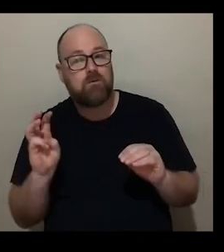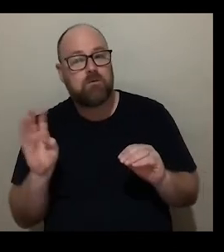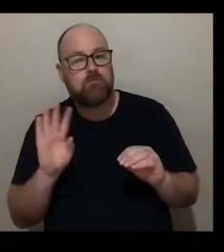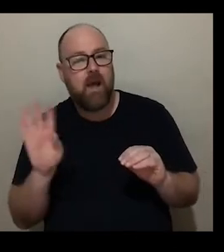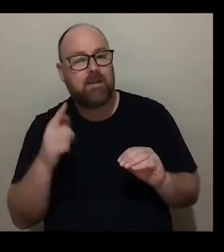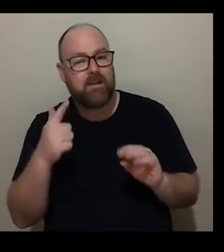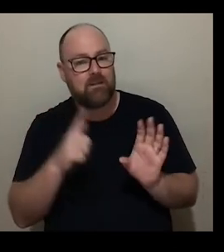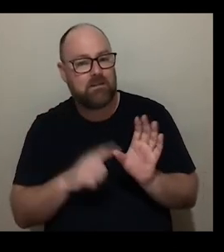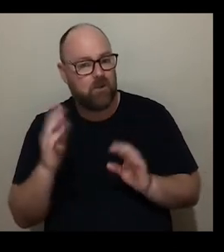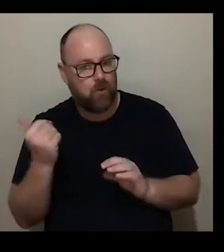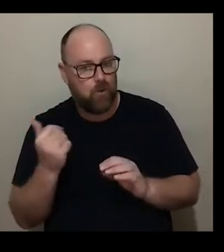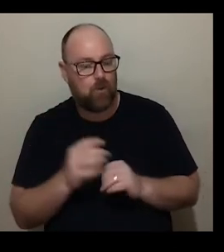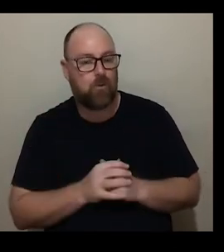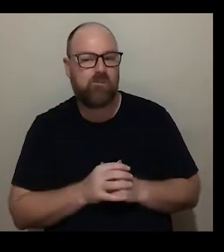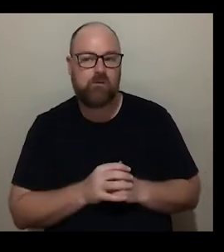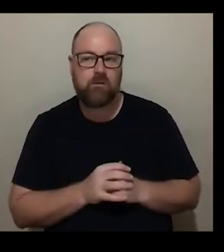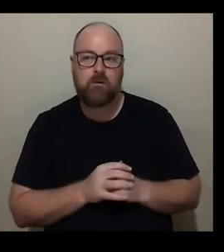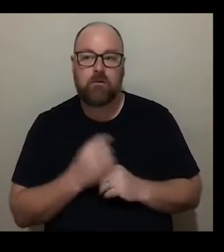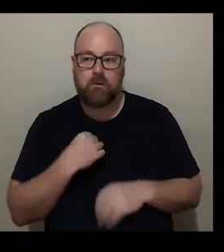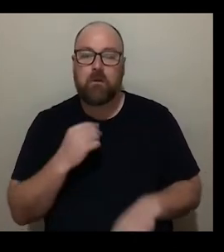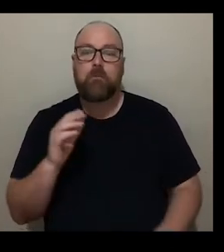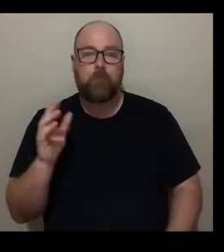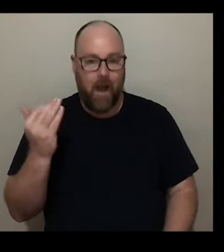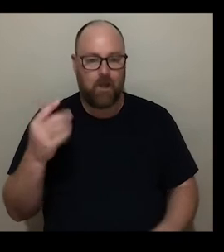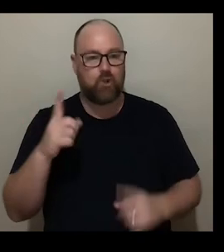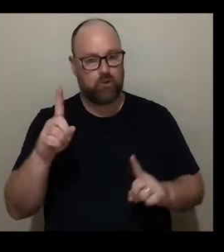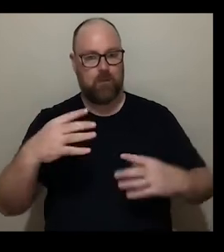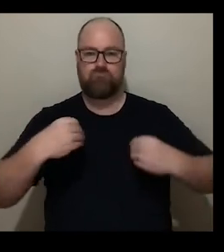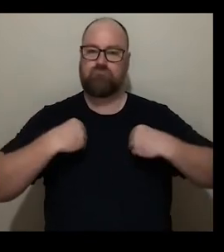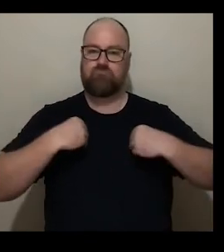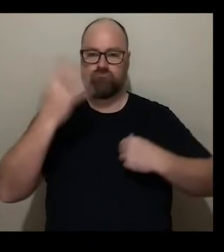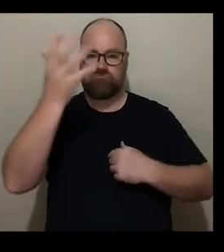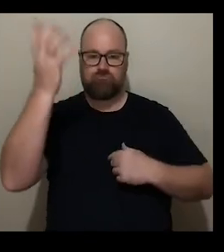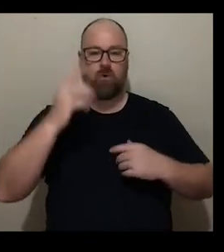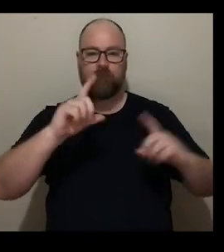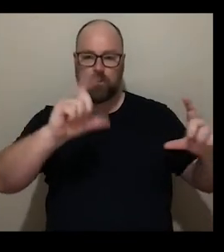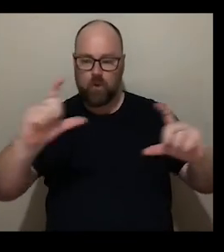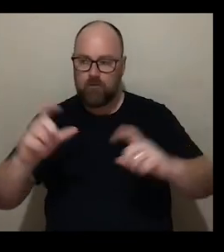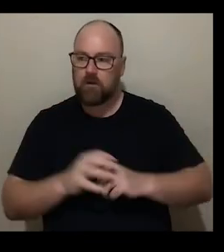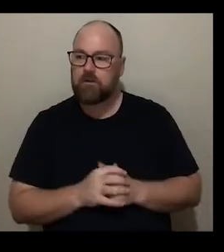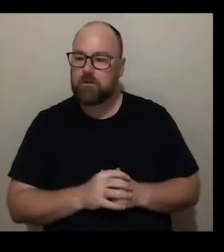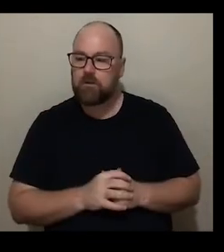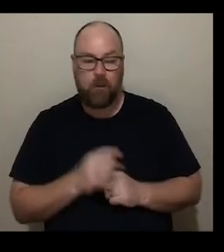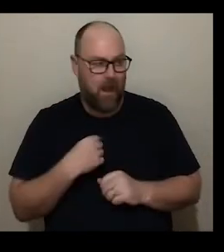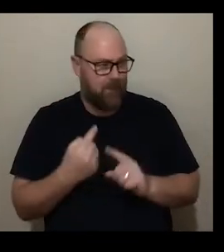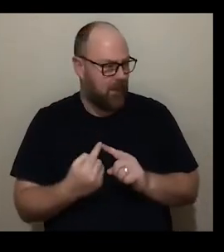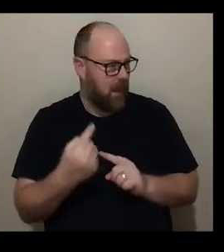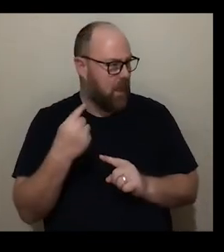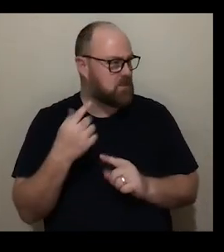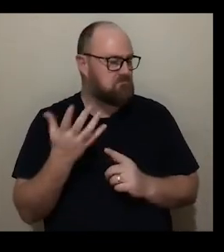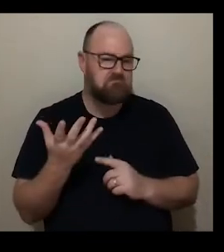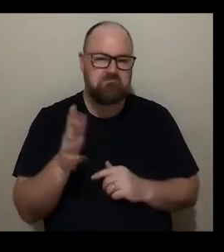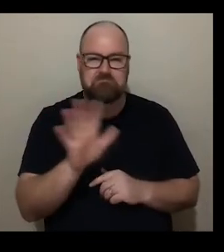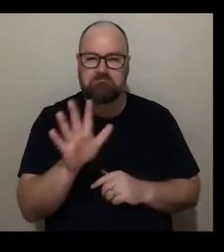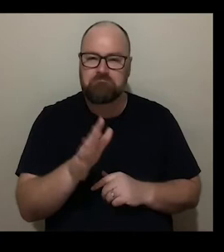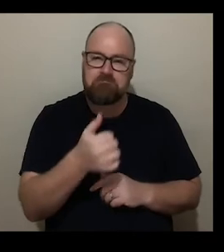about seven years ago um I used to be a commercial photographer and it's in the last sort of seven